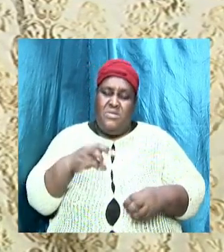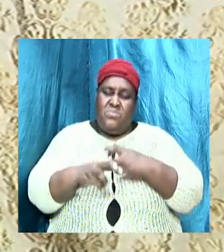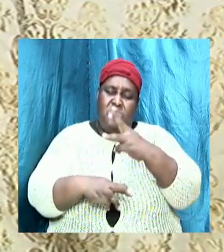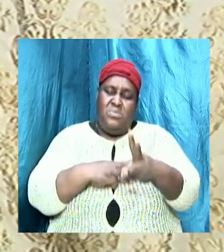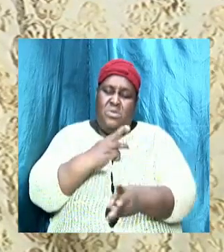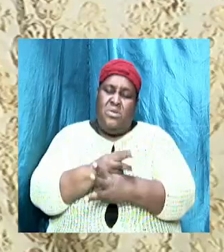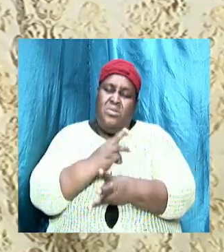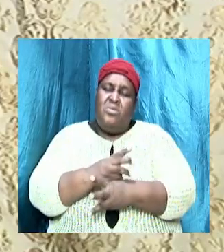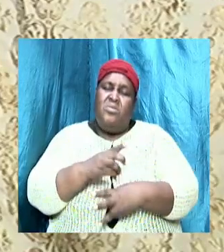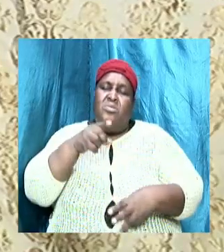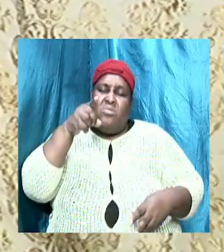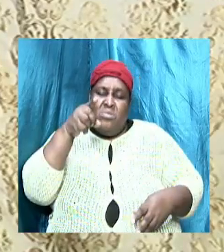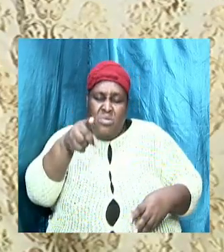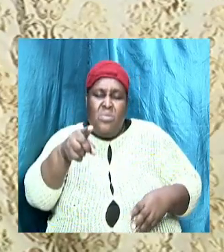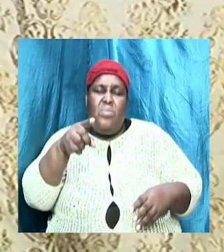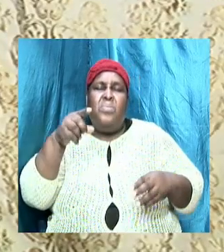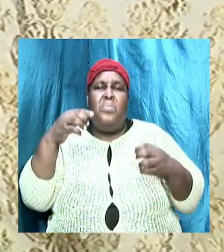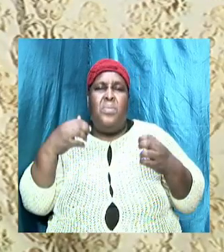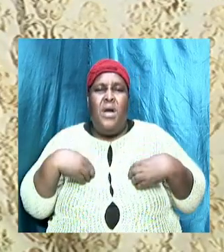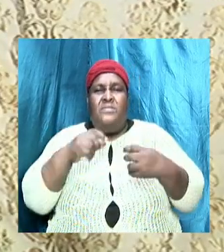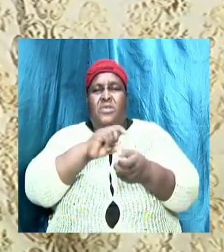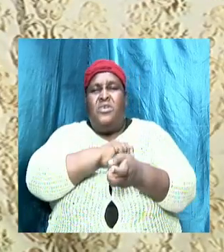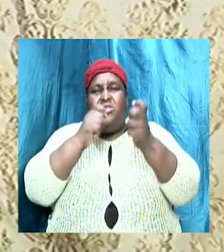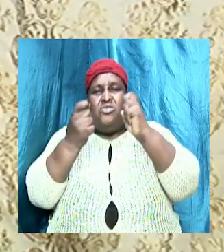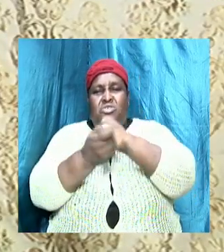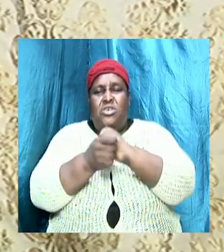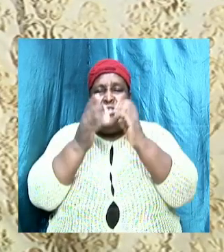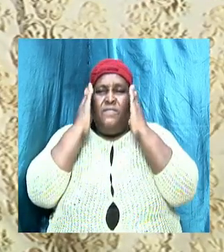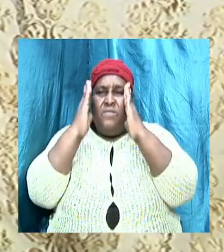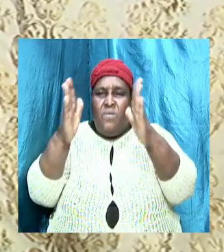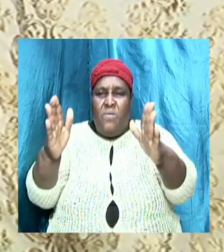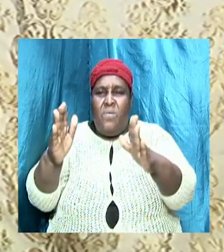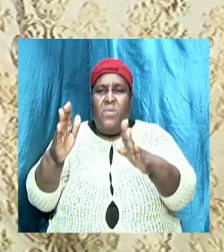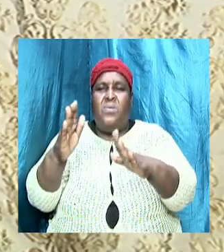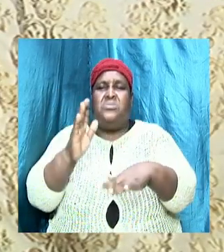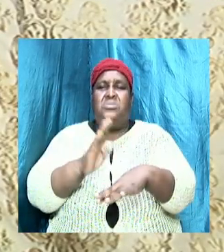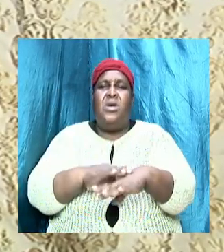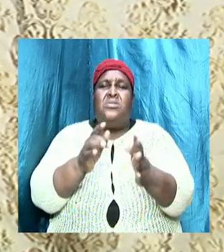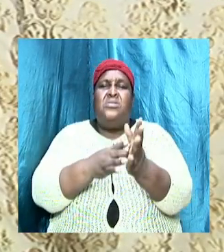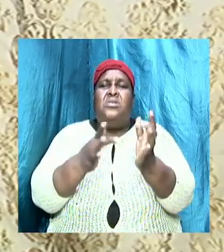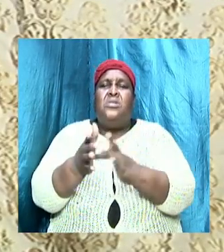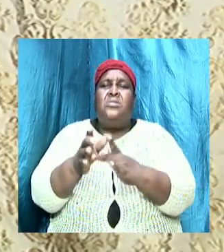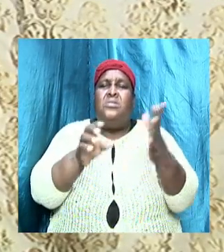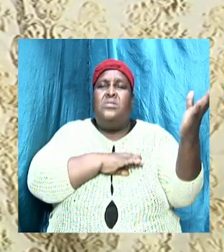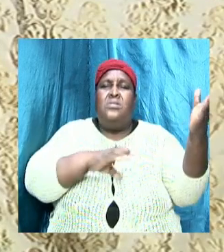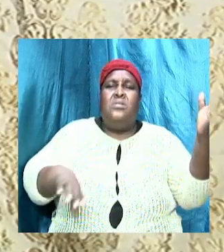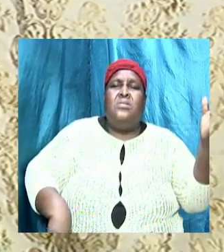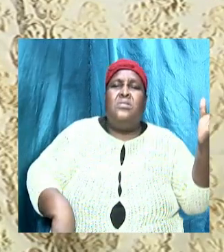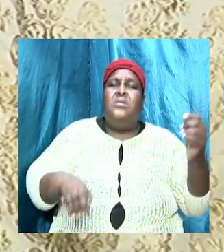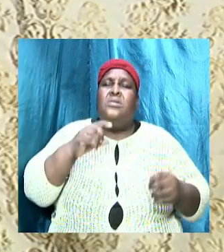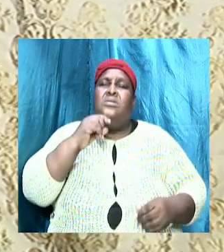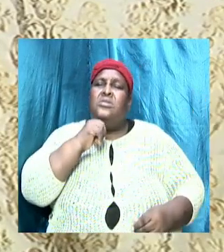changed the focus from Jesus Christ and you are not teaching you are not preaching the truth